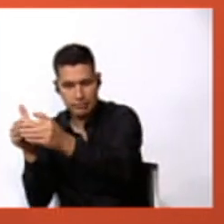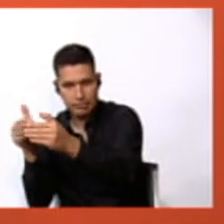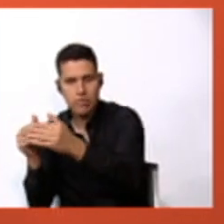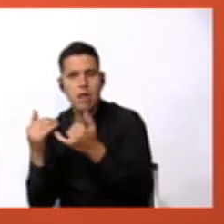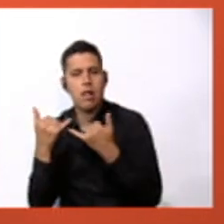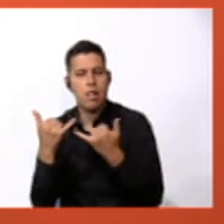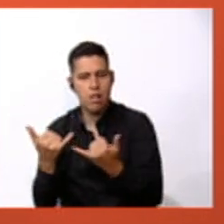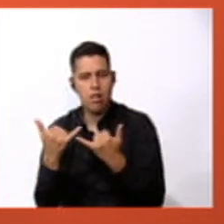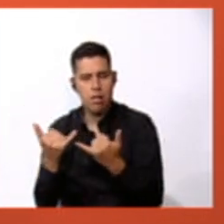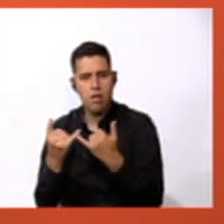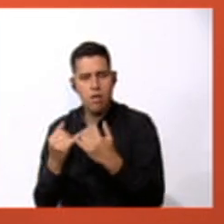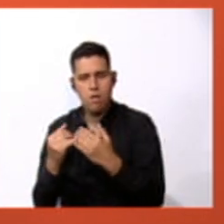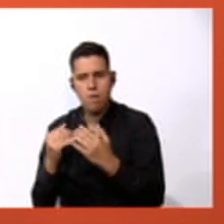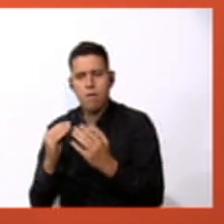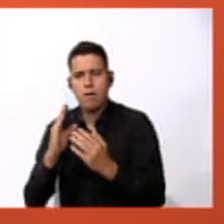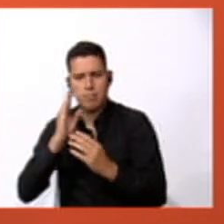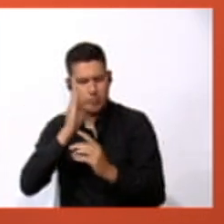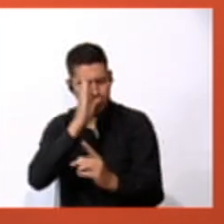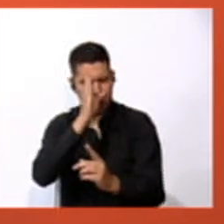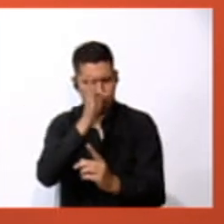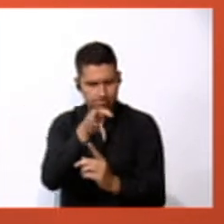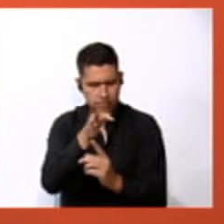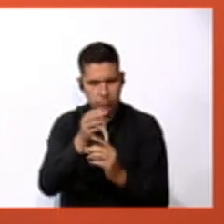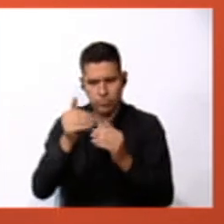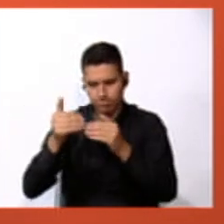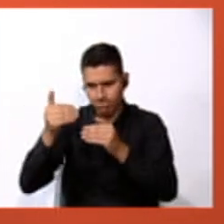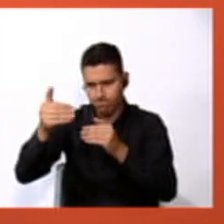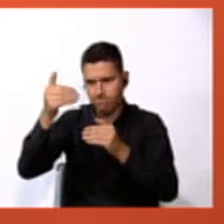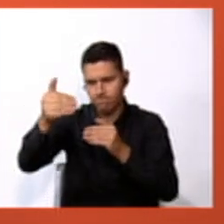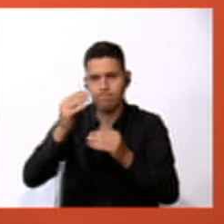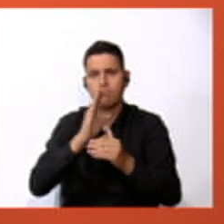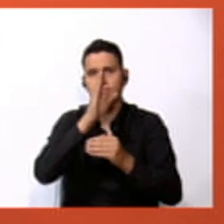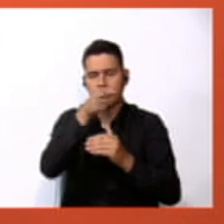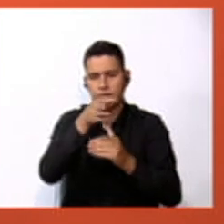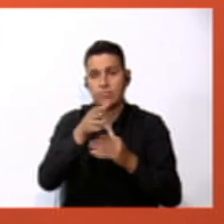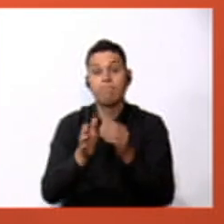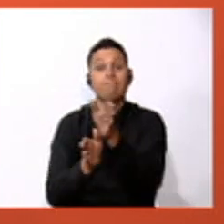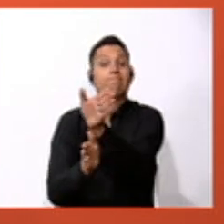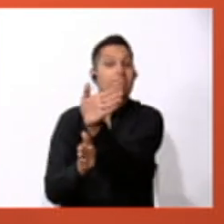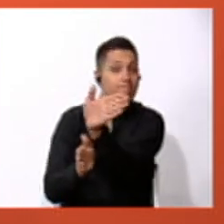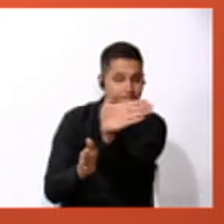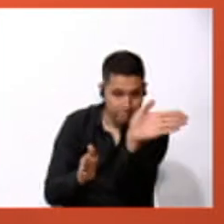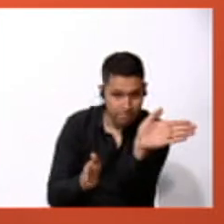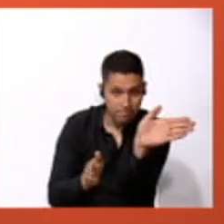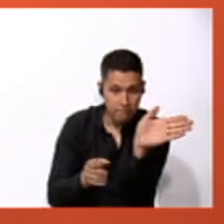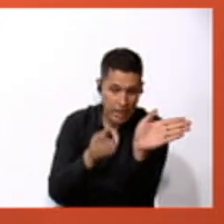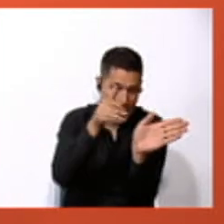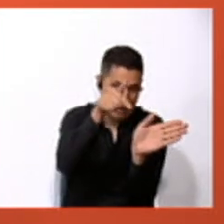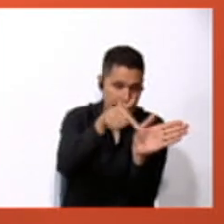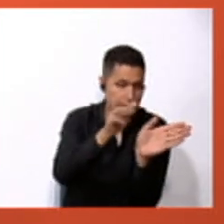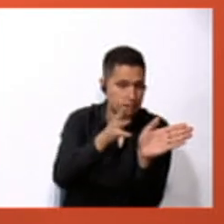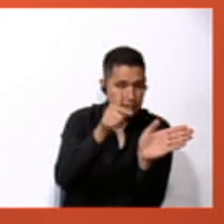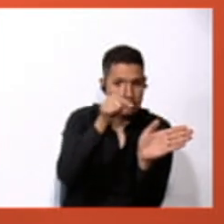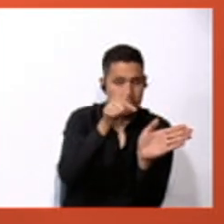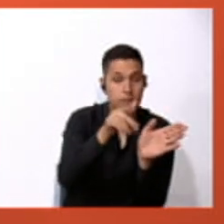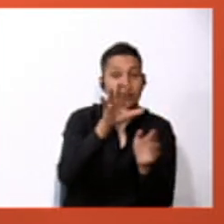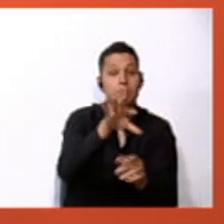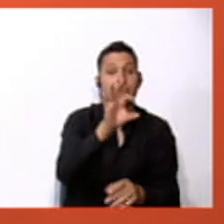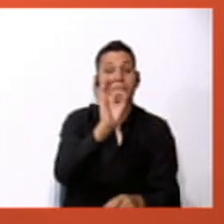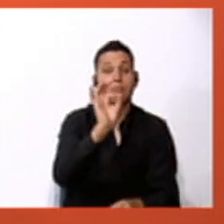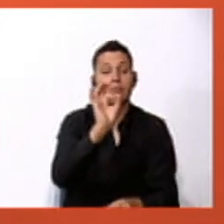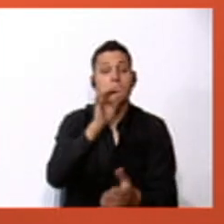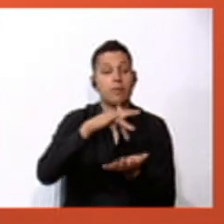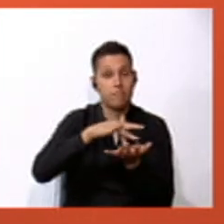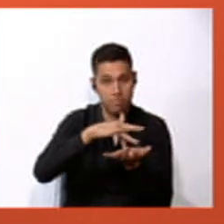go straight three blocks turn left and in the middle of the block you find the pharmacy